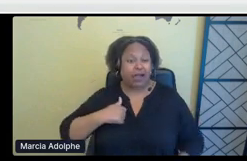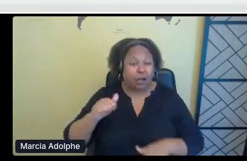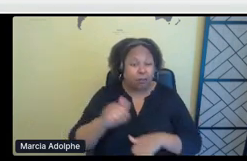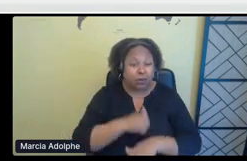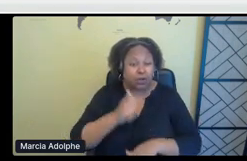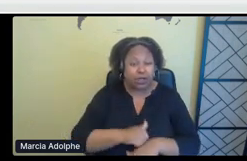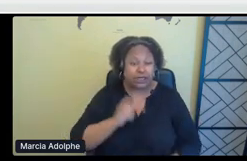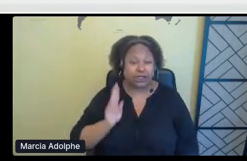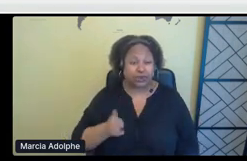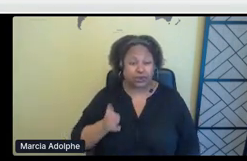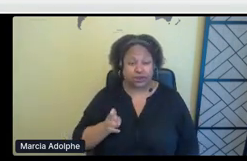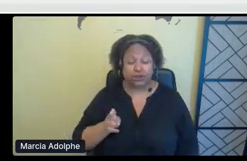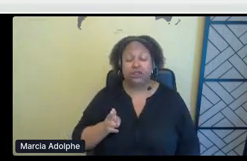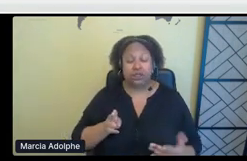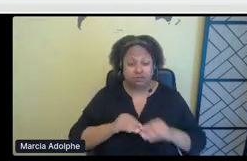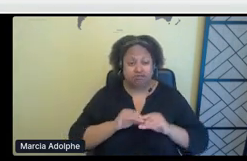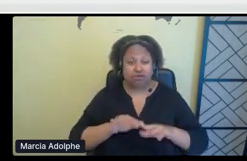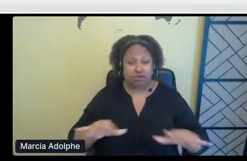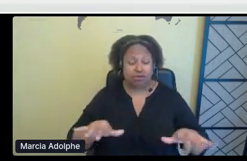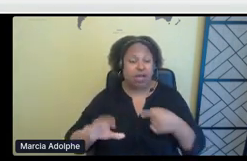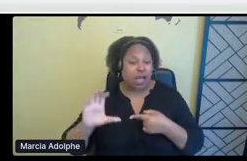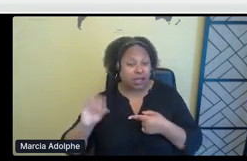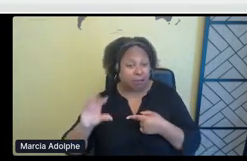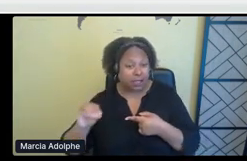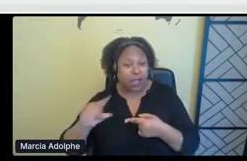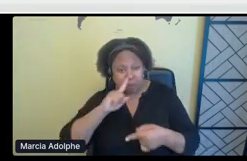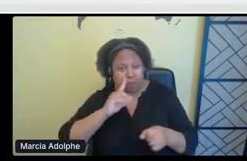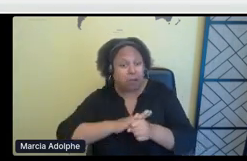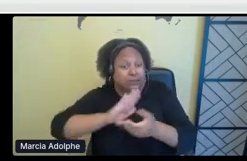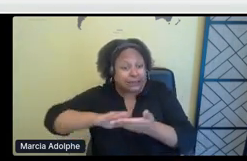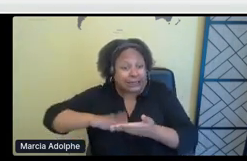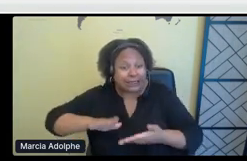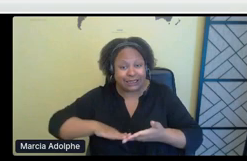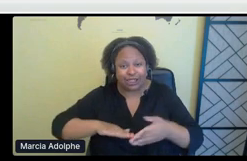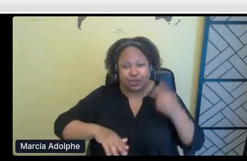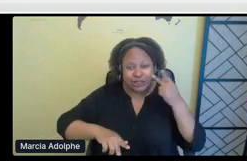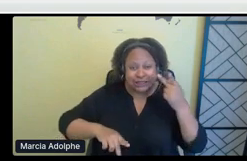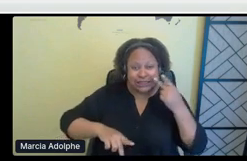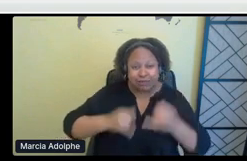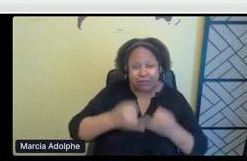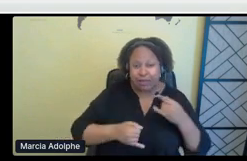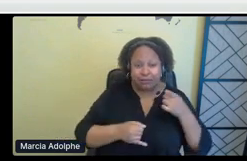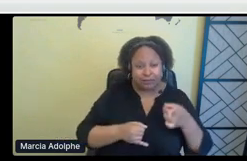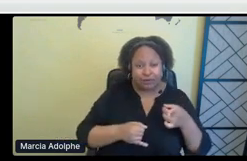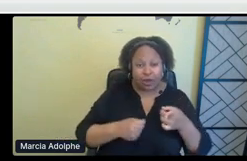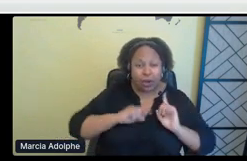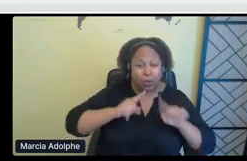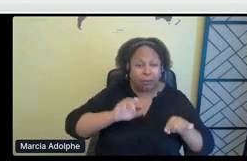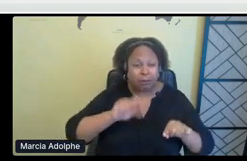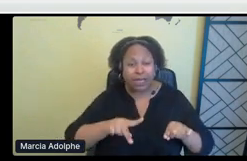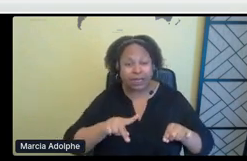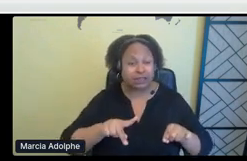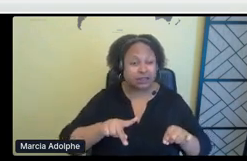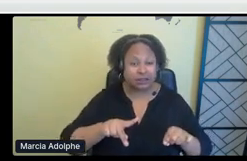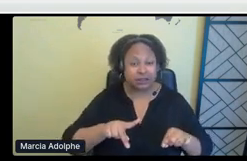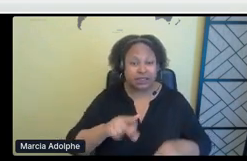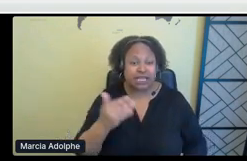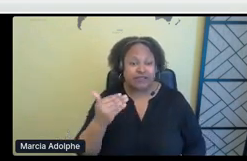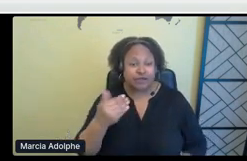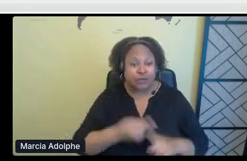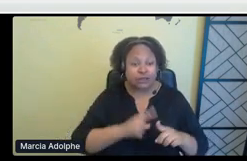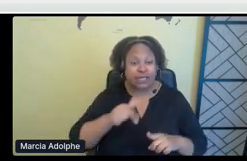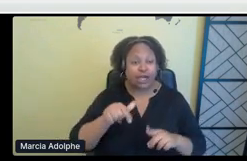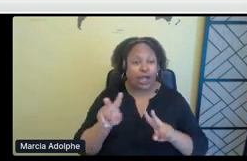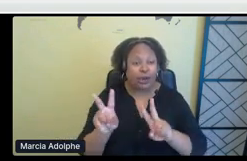And then after the company said that they had cleaned it up, you can see here in the bottom part, um, we went back, uh, this is 15 months later